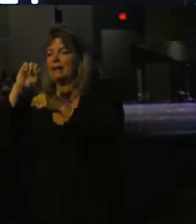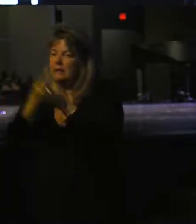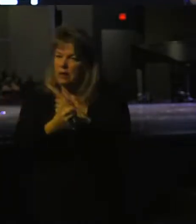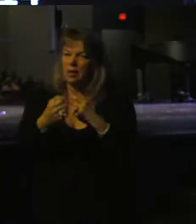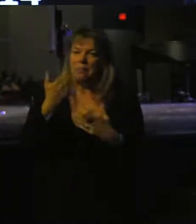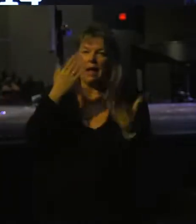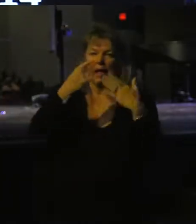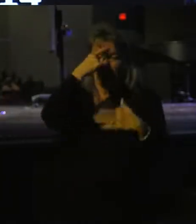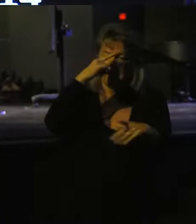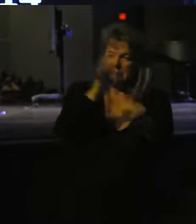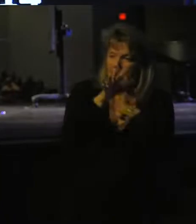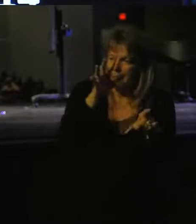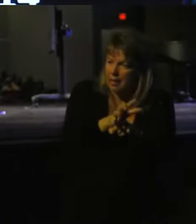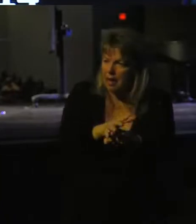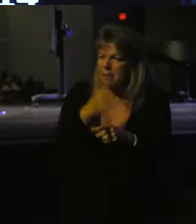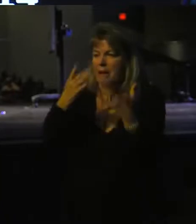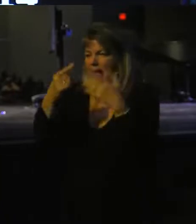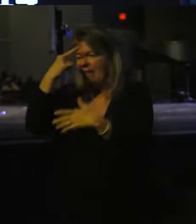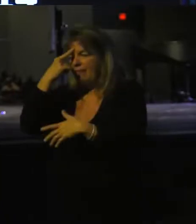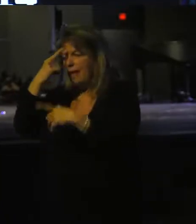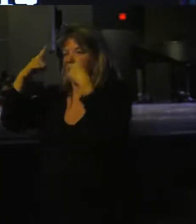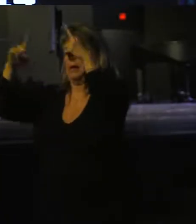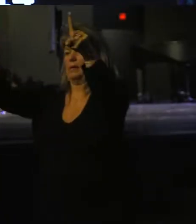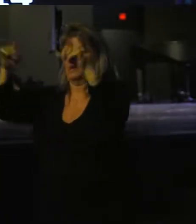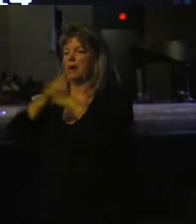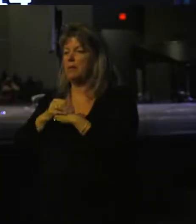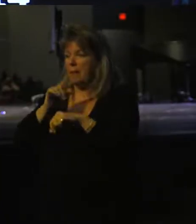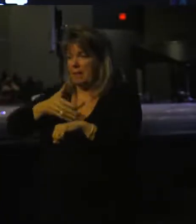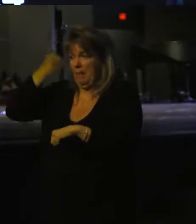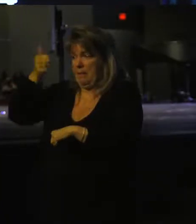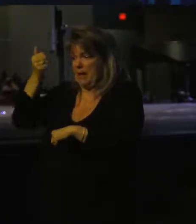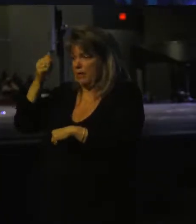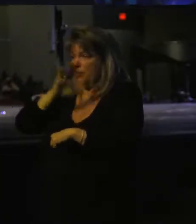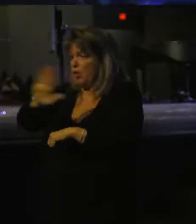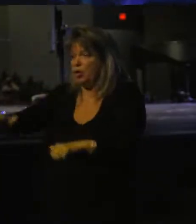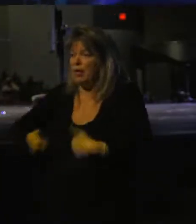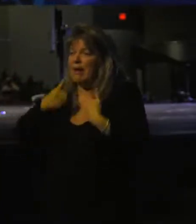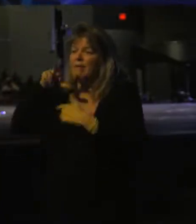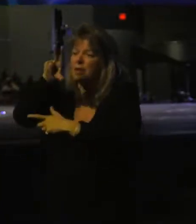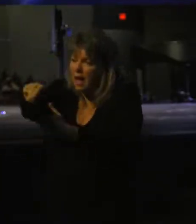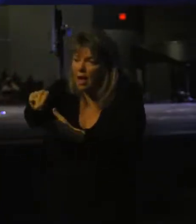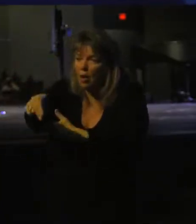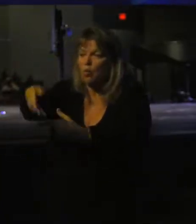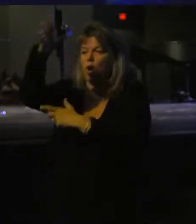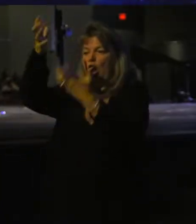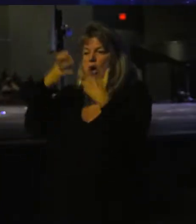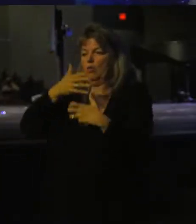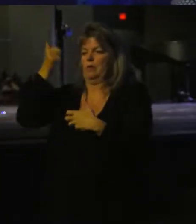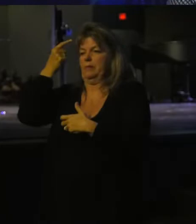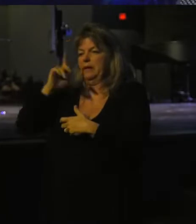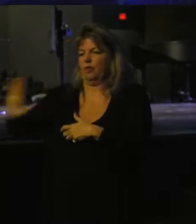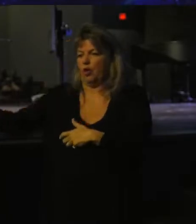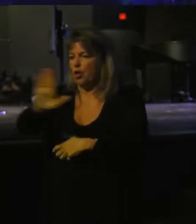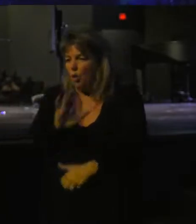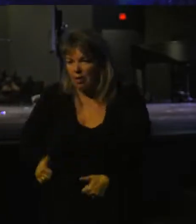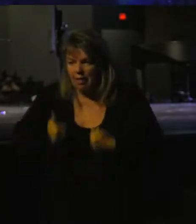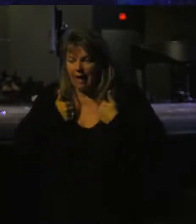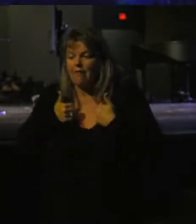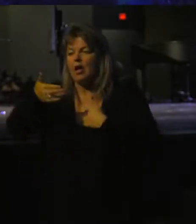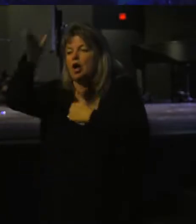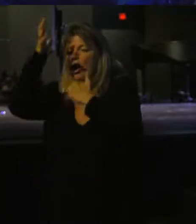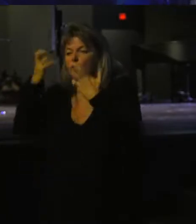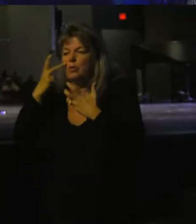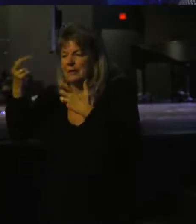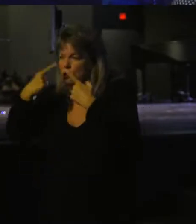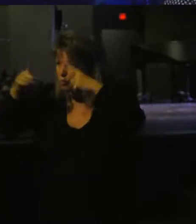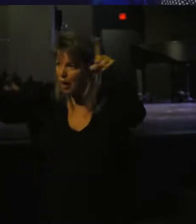You may think popularity. You may think prosperity. Wants the best for your life. No. God wants the best for your life. God wants to see